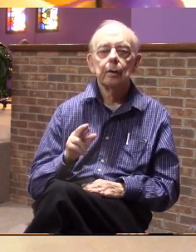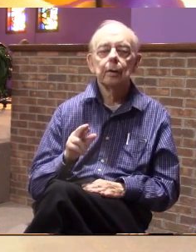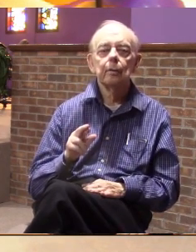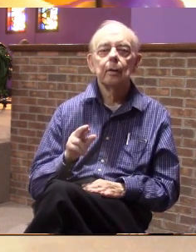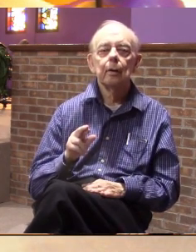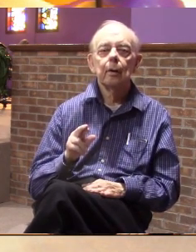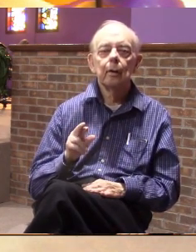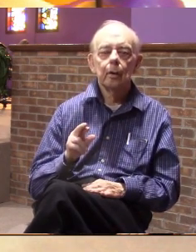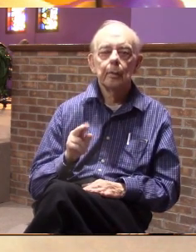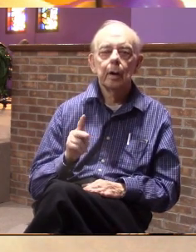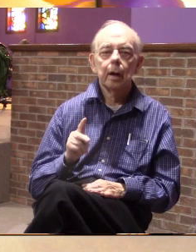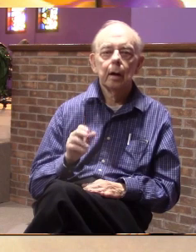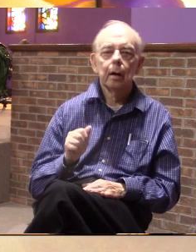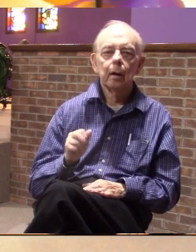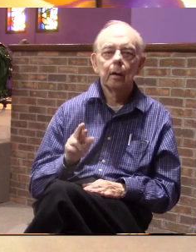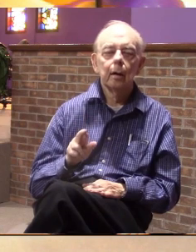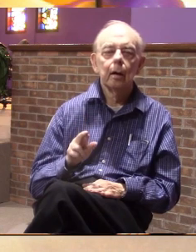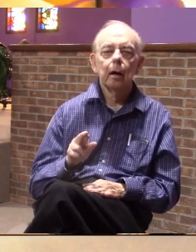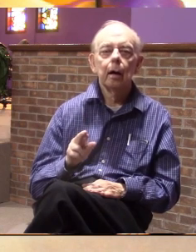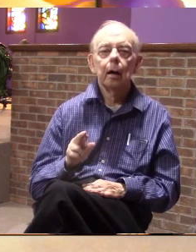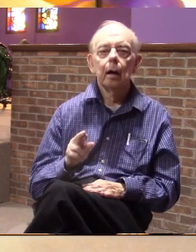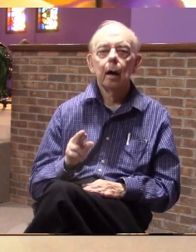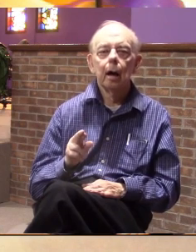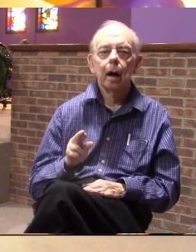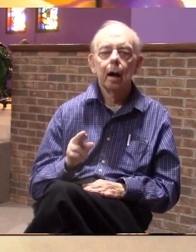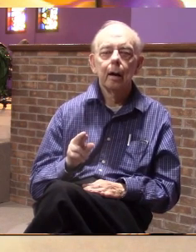-A-O P-A-R-O